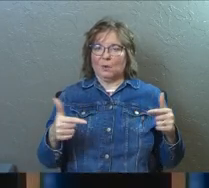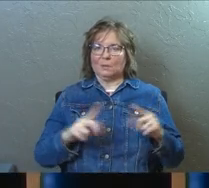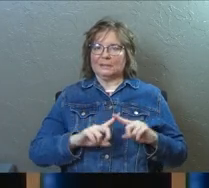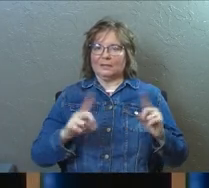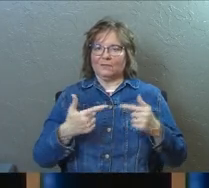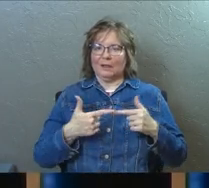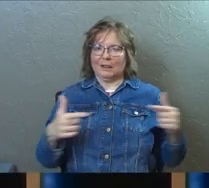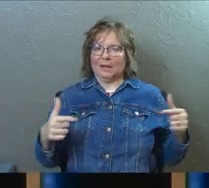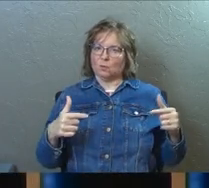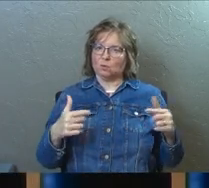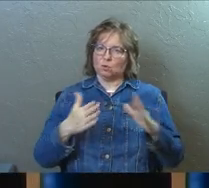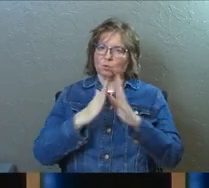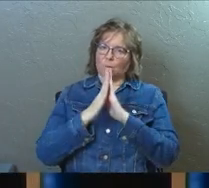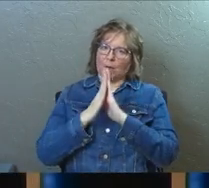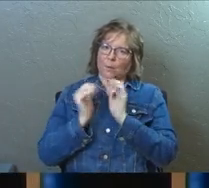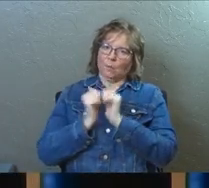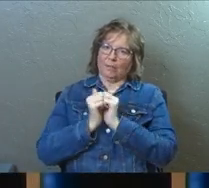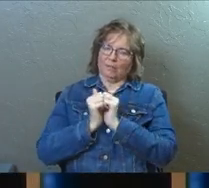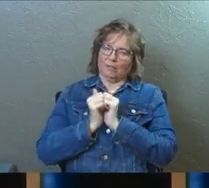to pray in.